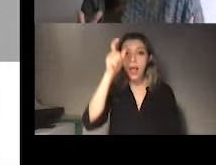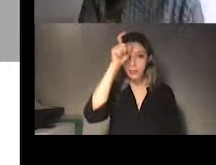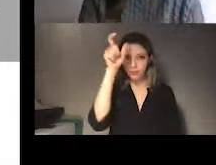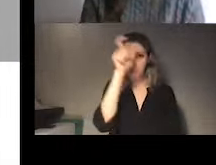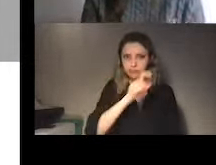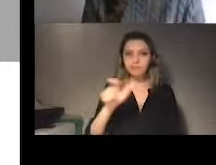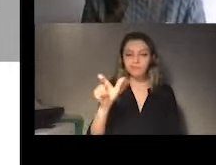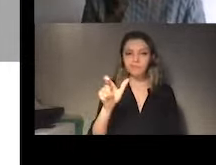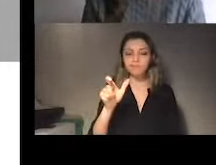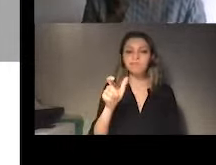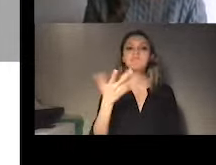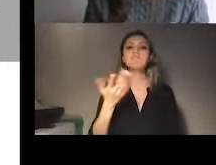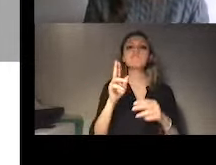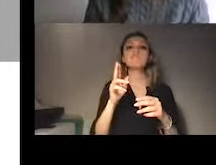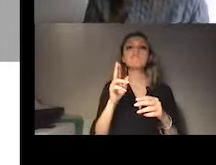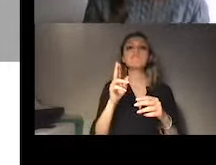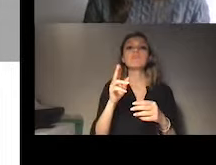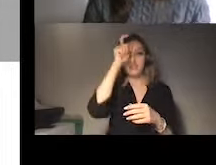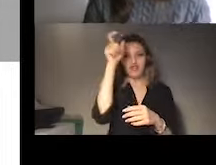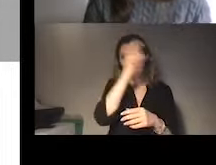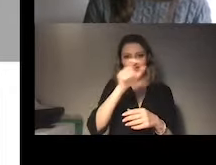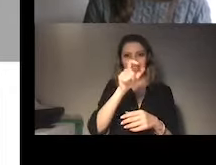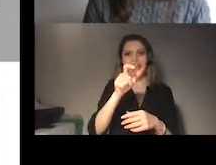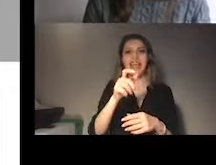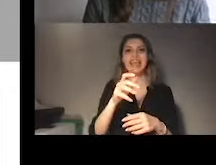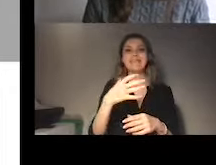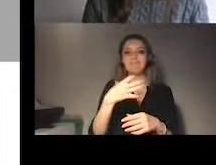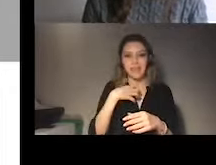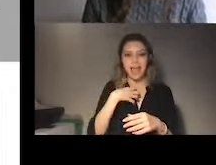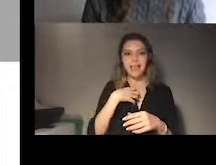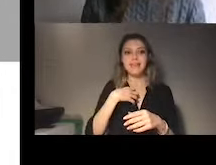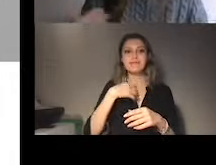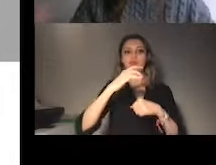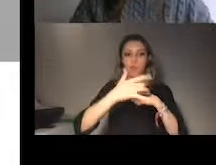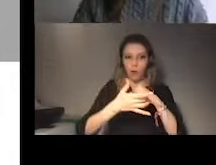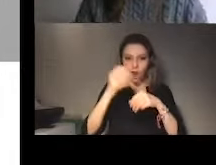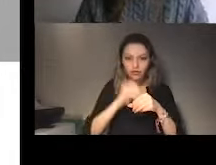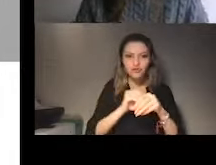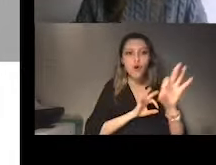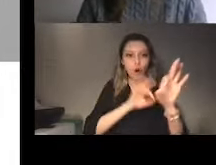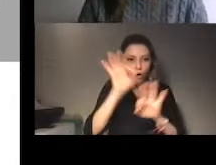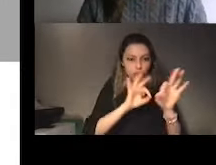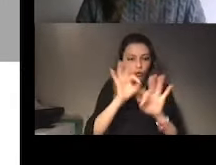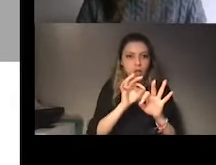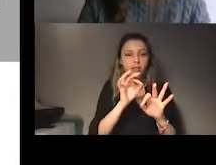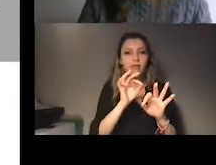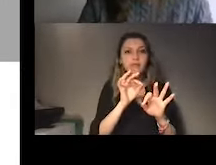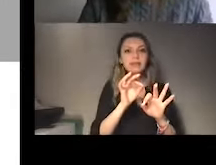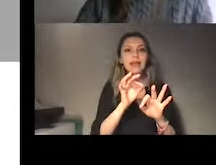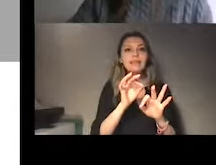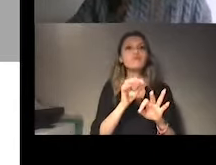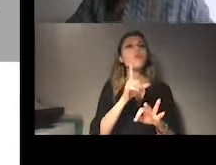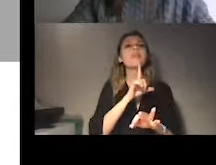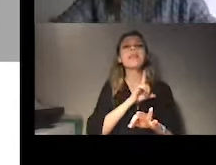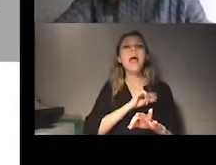representing Turkey during the UPR, has provided before the international community,